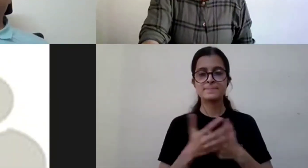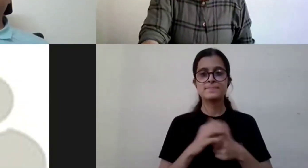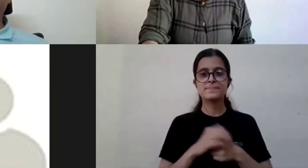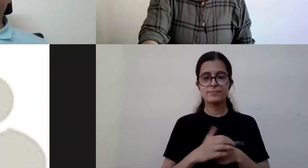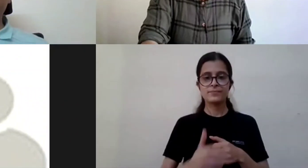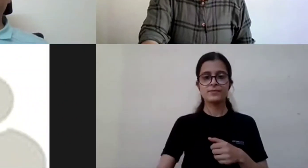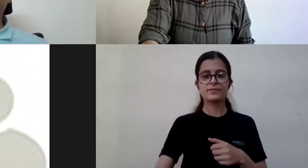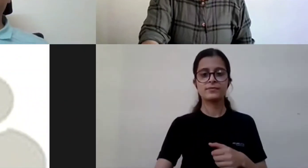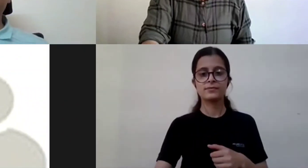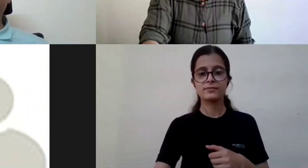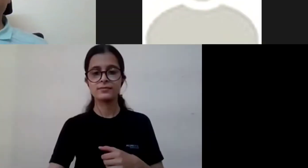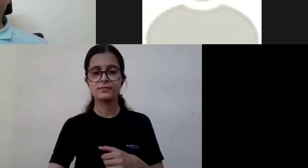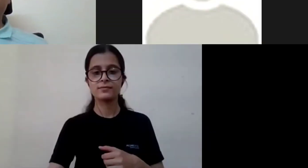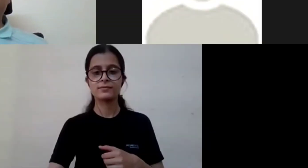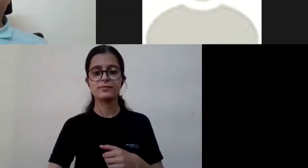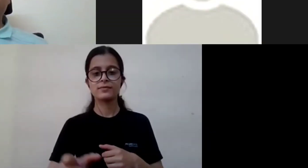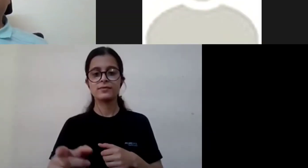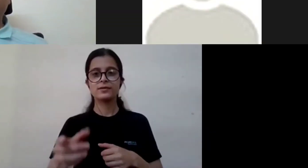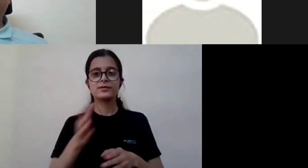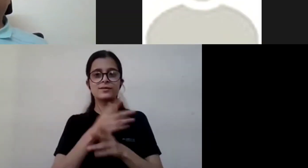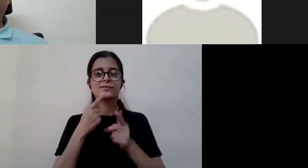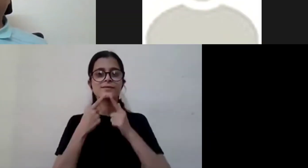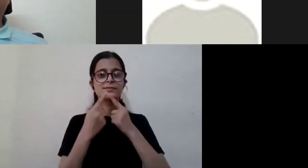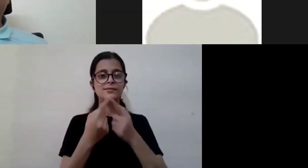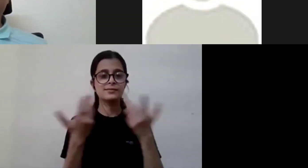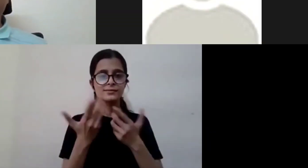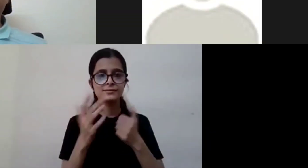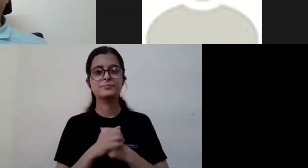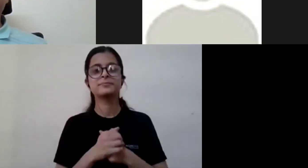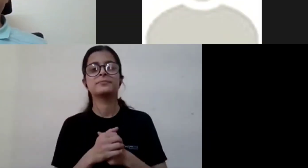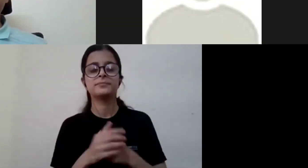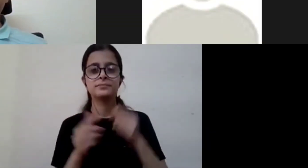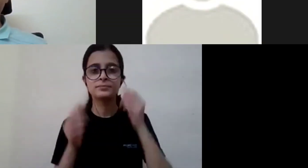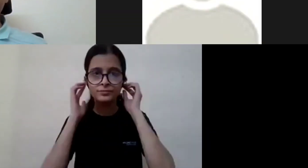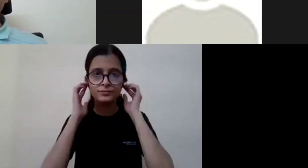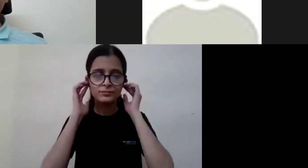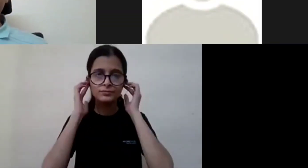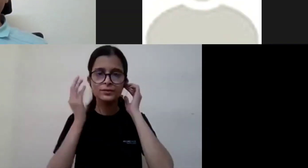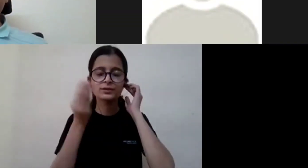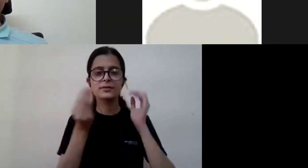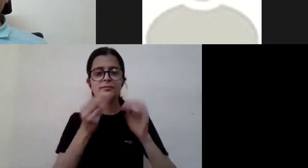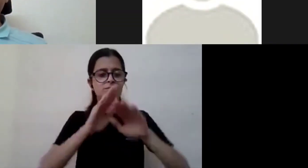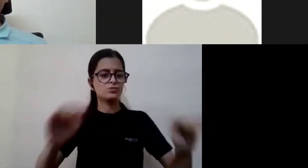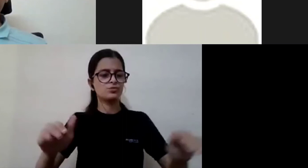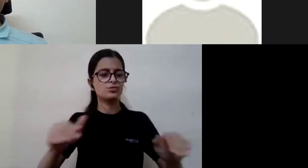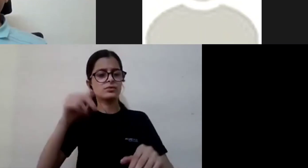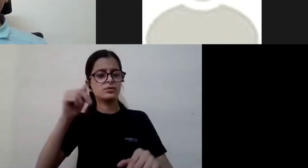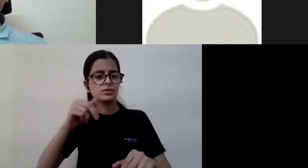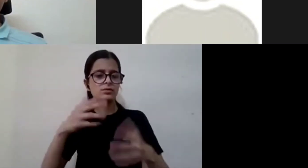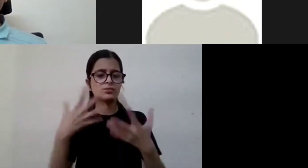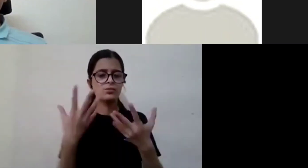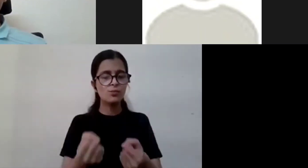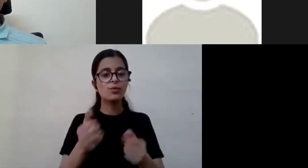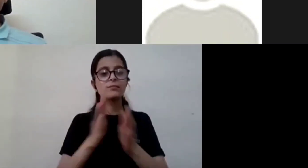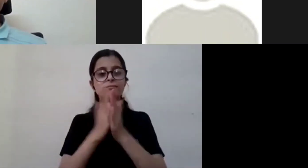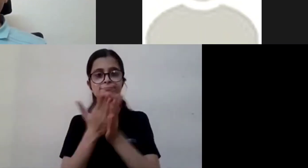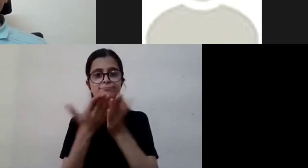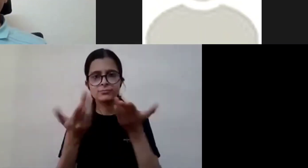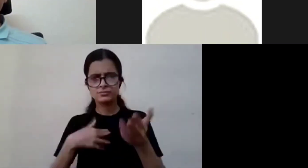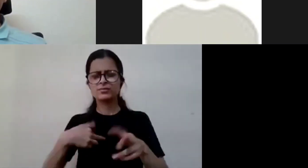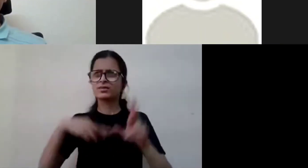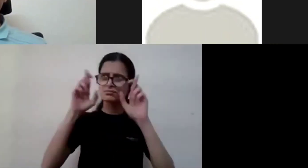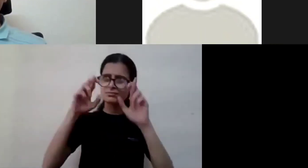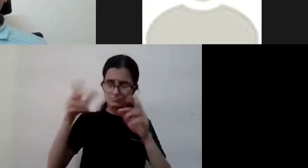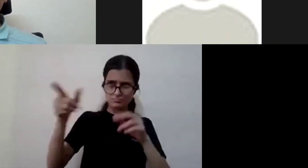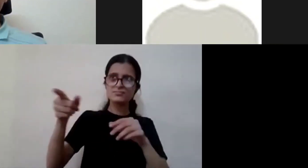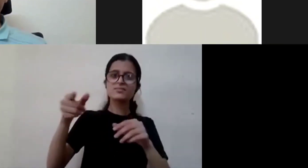as you said very lightly said uh when when when a student needs a book we can't expect the student to go to the publisher and